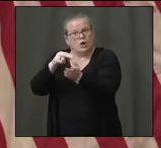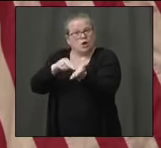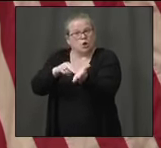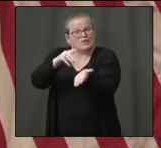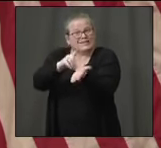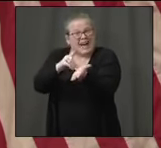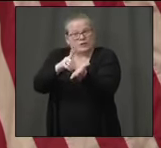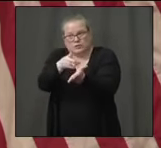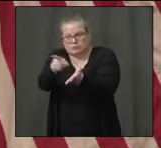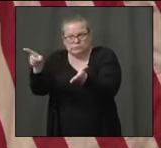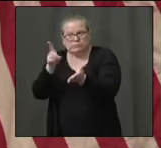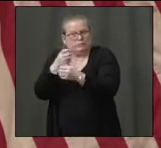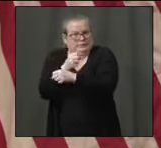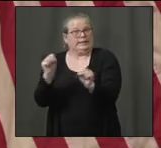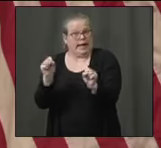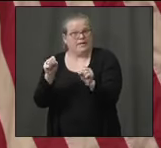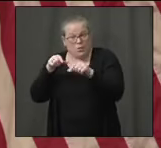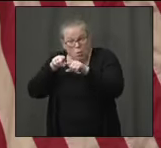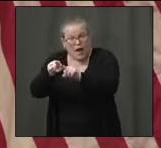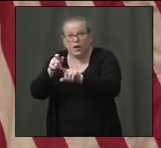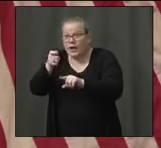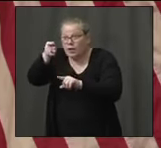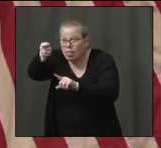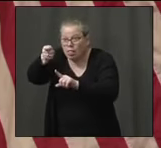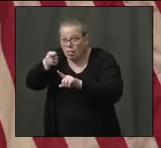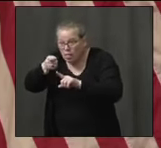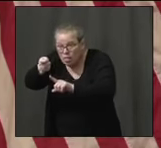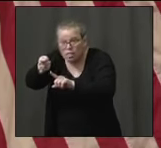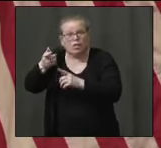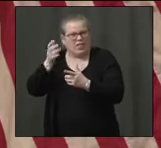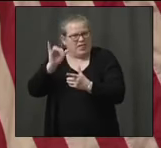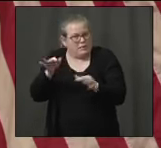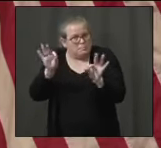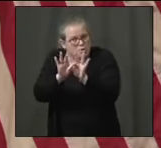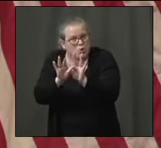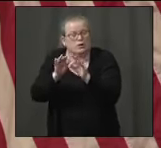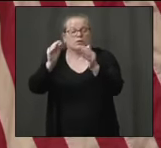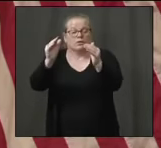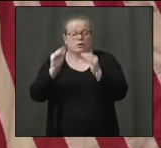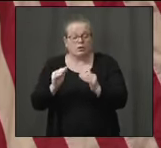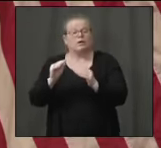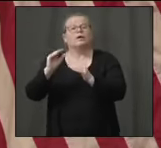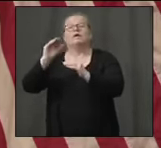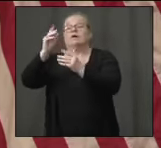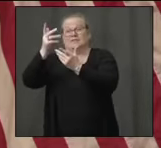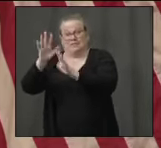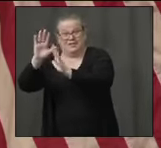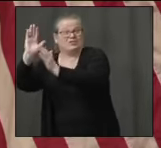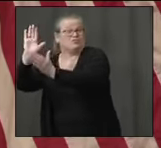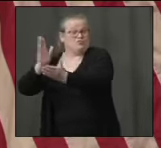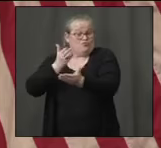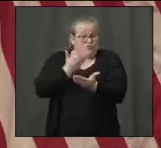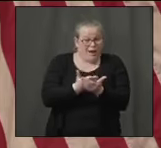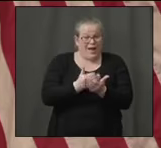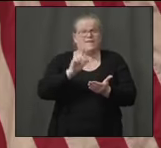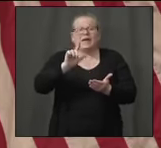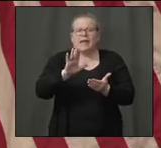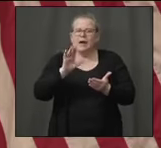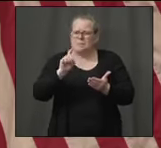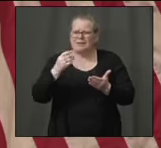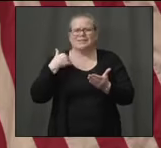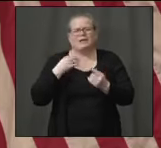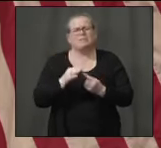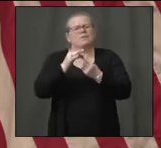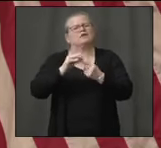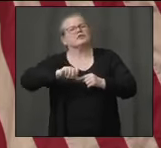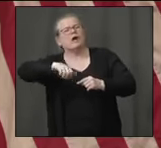And then also, when we bring them into the lab, you need those reagents to run that equipment. So we've working with all the suppliers. And we have multiple